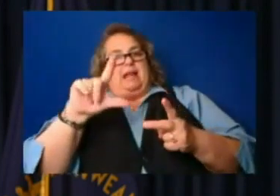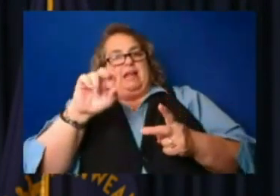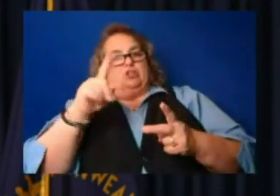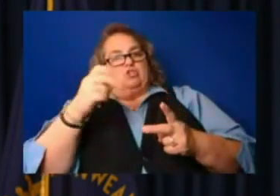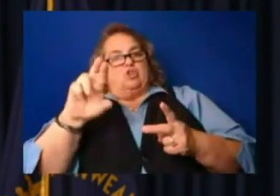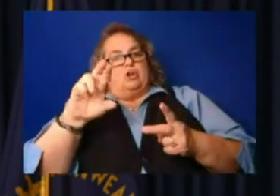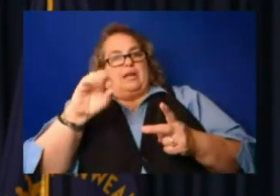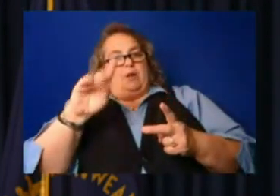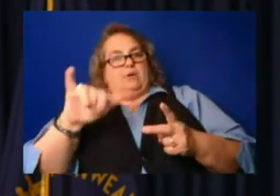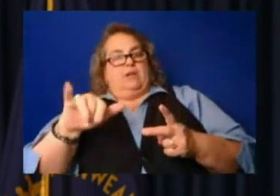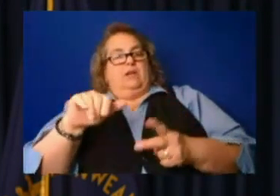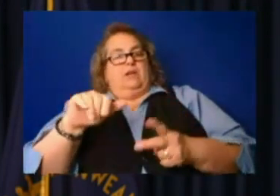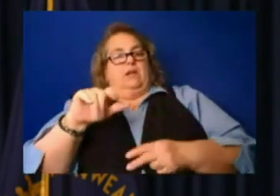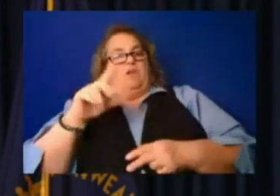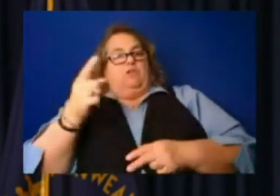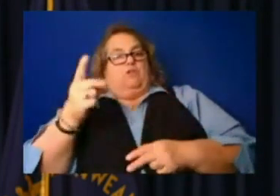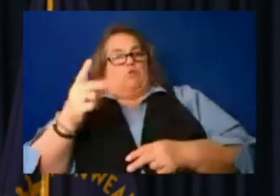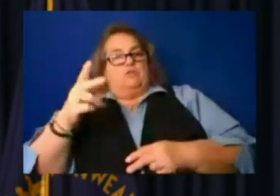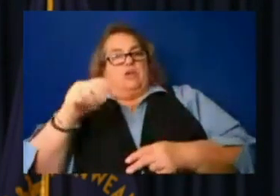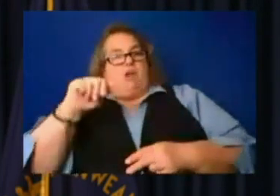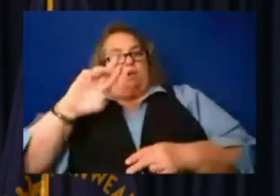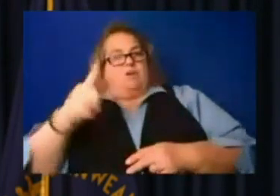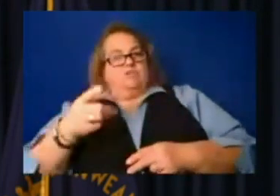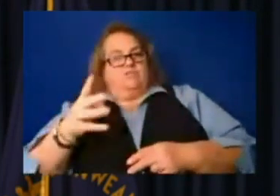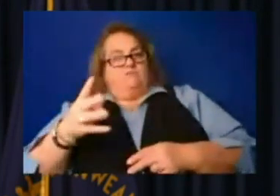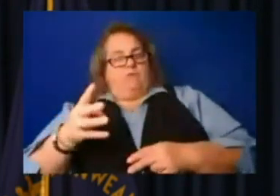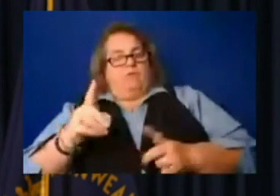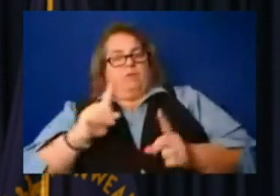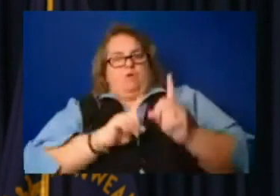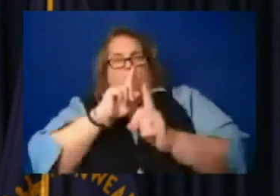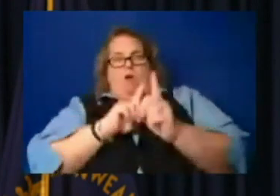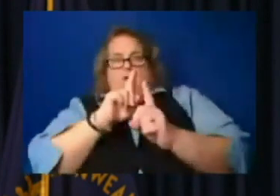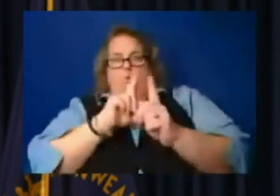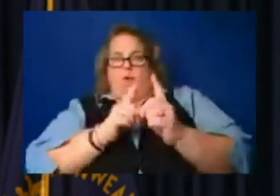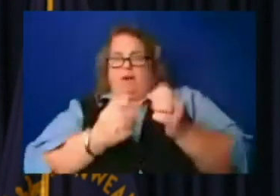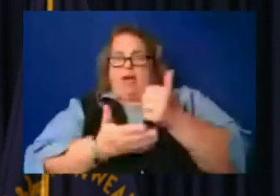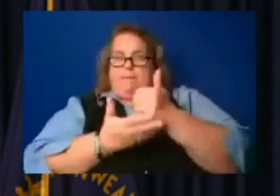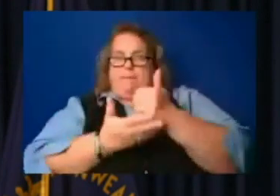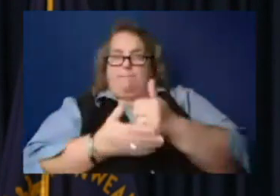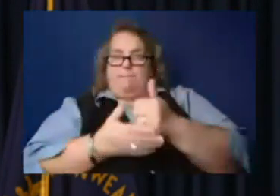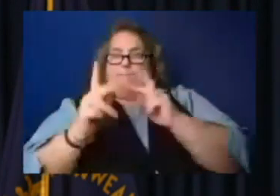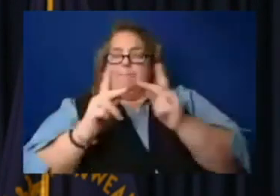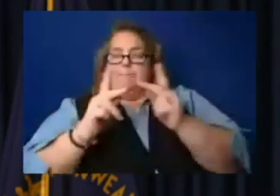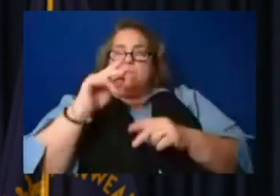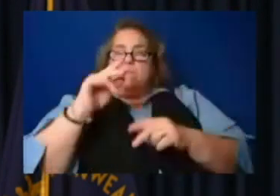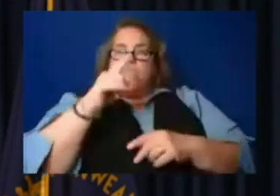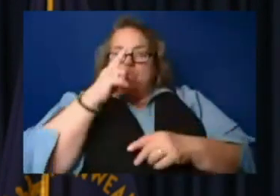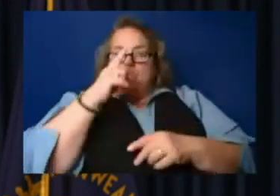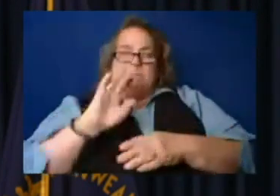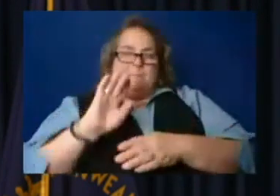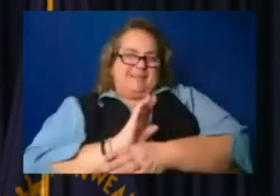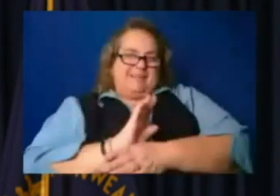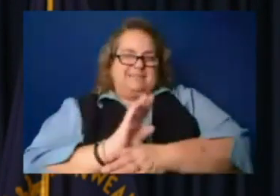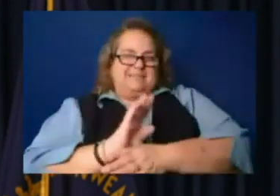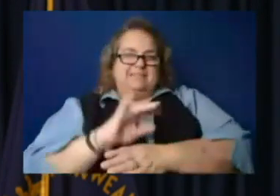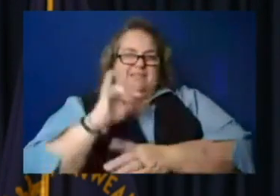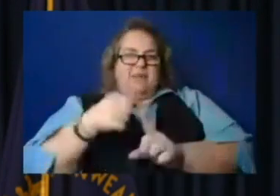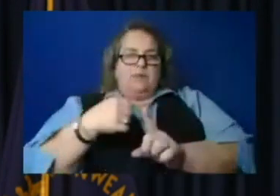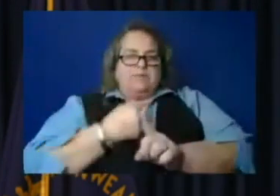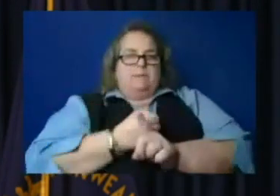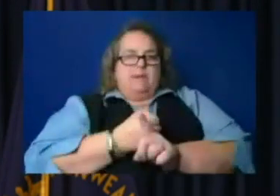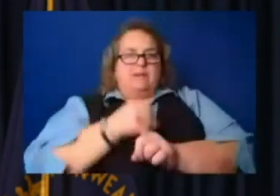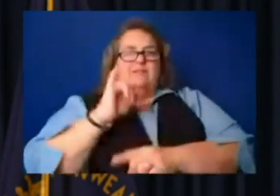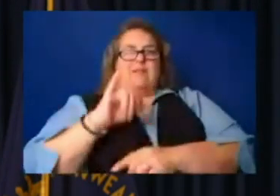August 4th. This is a one on one assistance for folks that for businesses that have been impacted. That's who the SBA